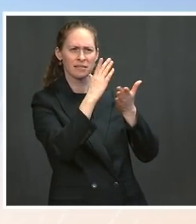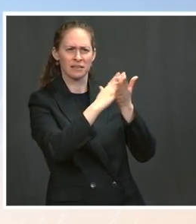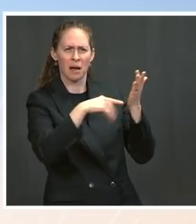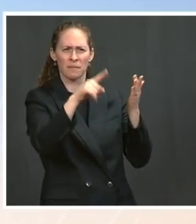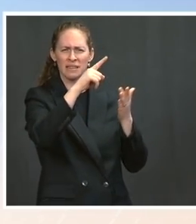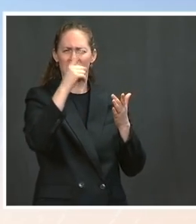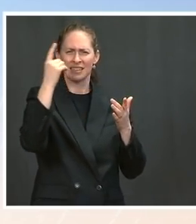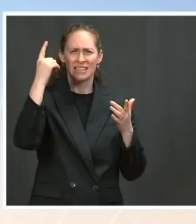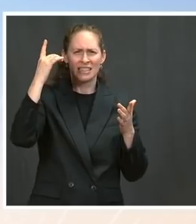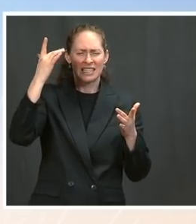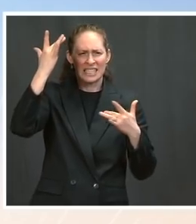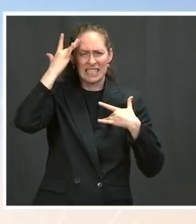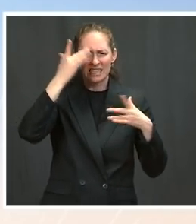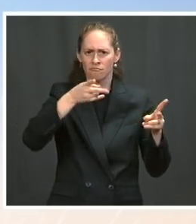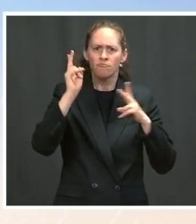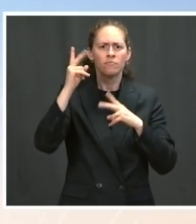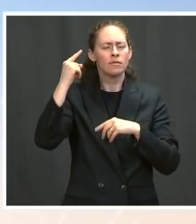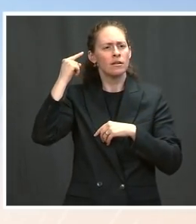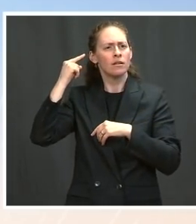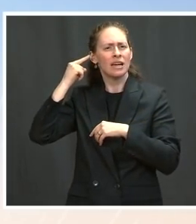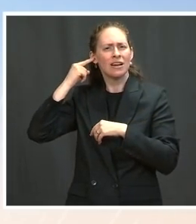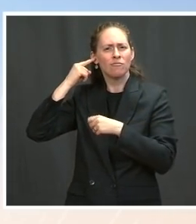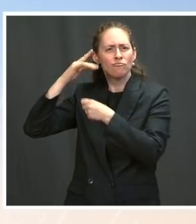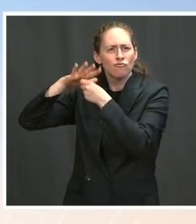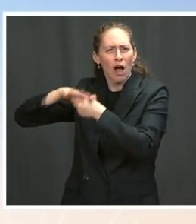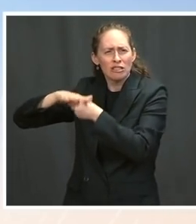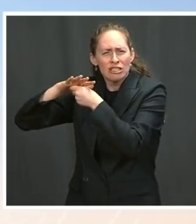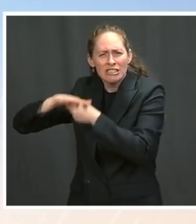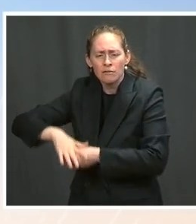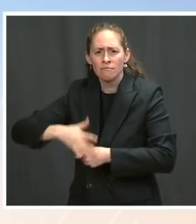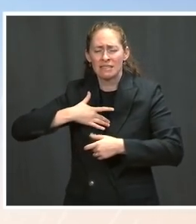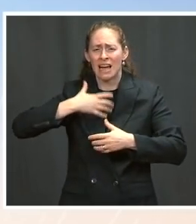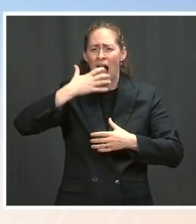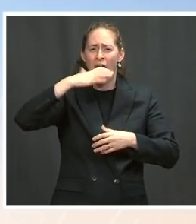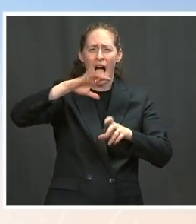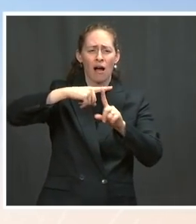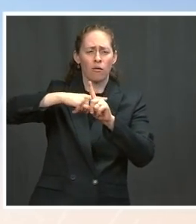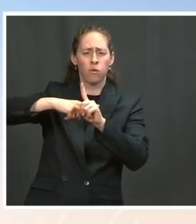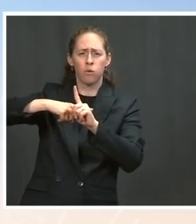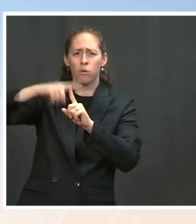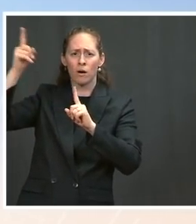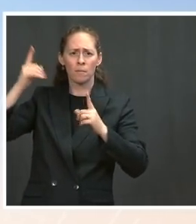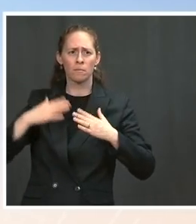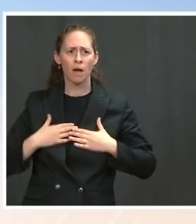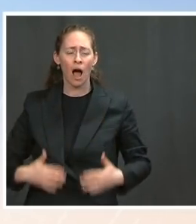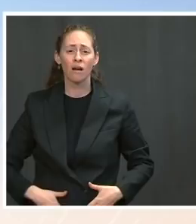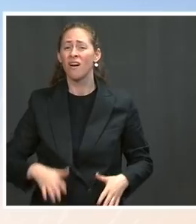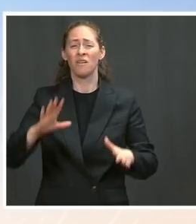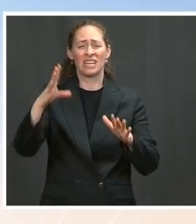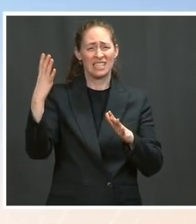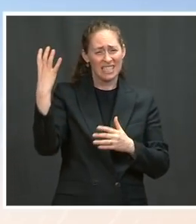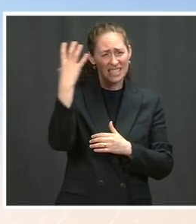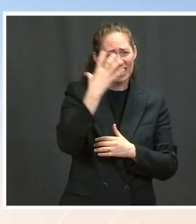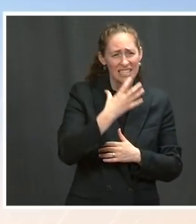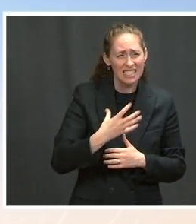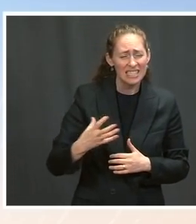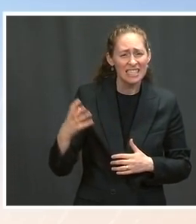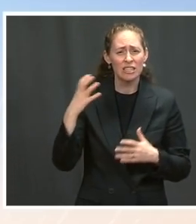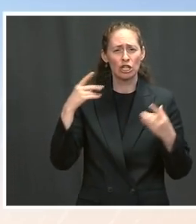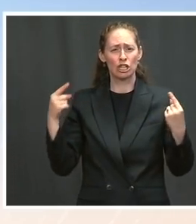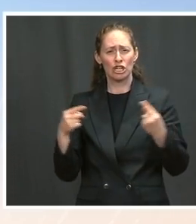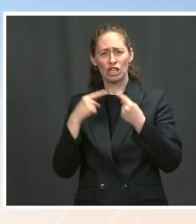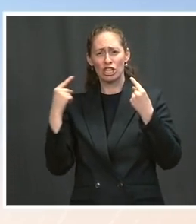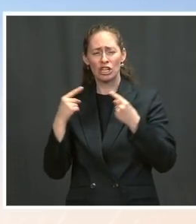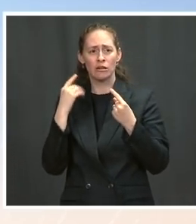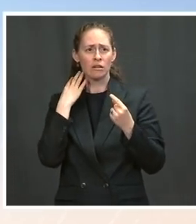or heat concurrent with or followed by physical symptoms such as sudden onset vertigo, nausea, and head or neck pain. At this